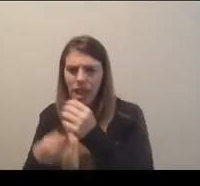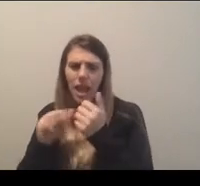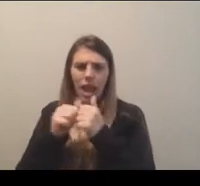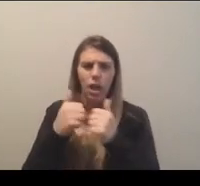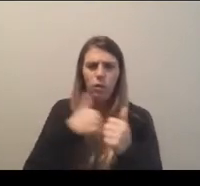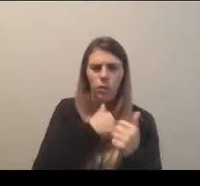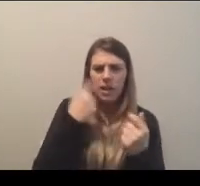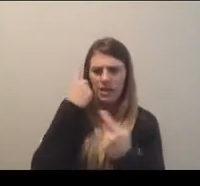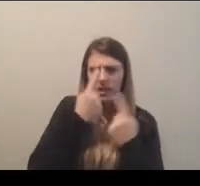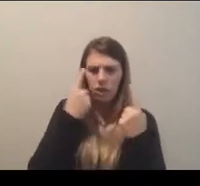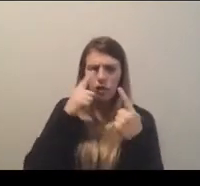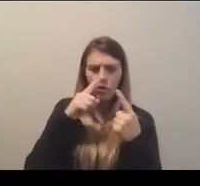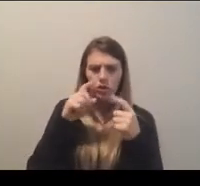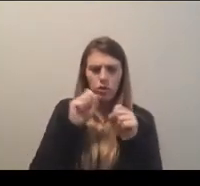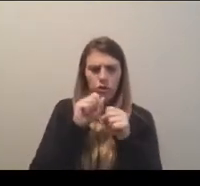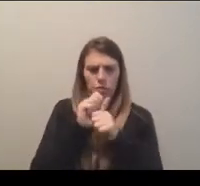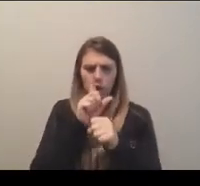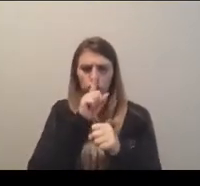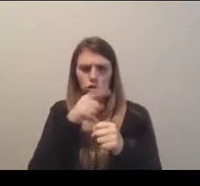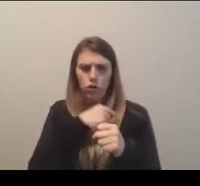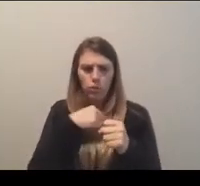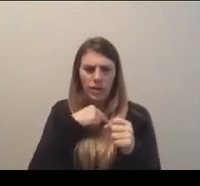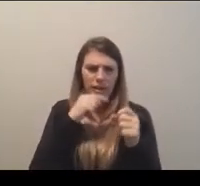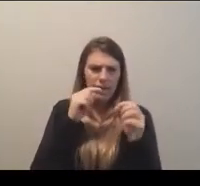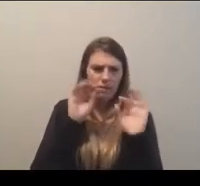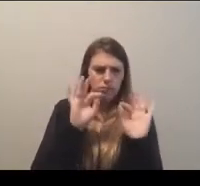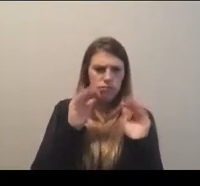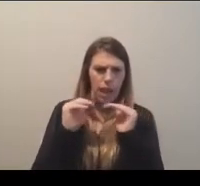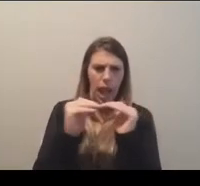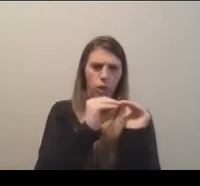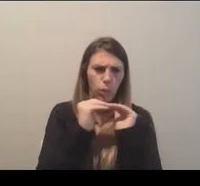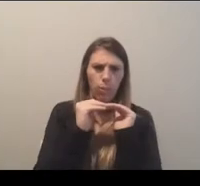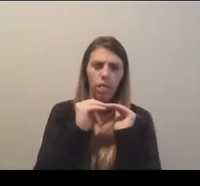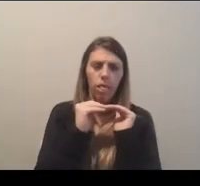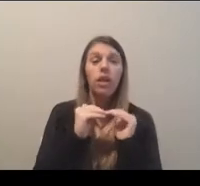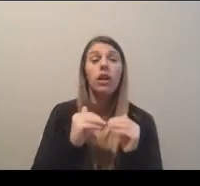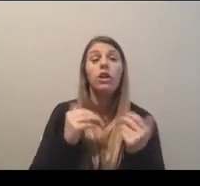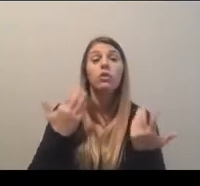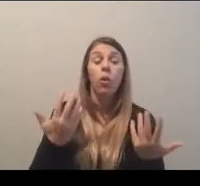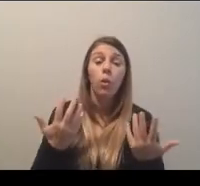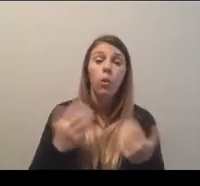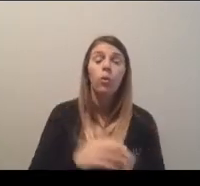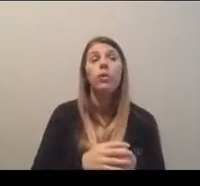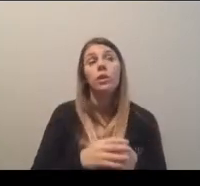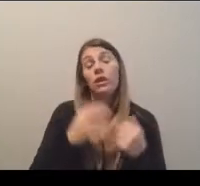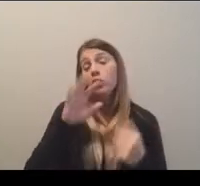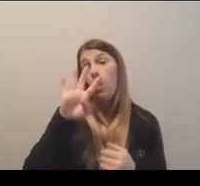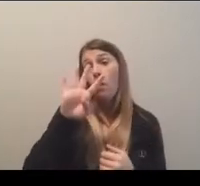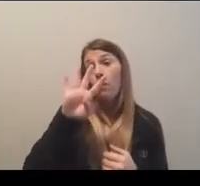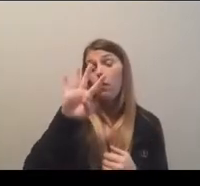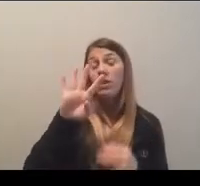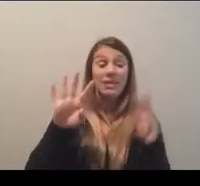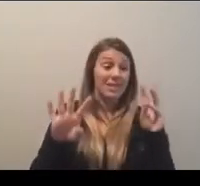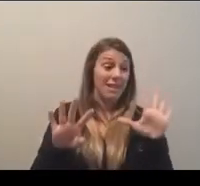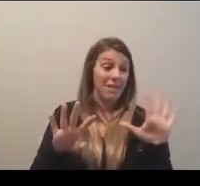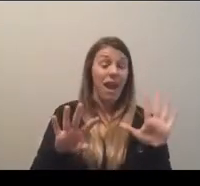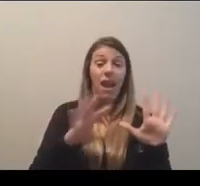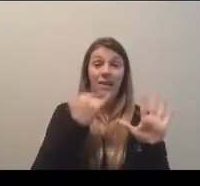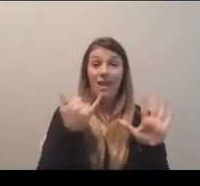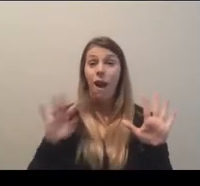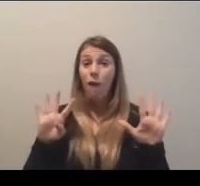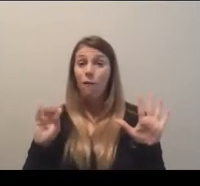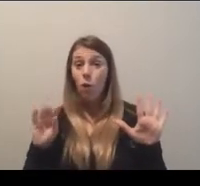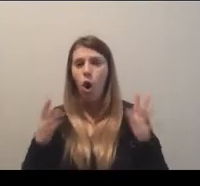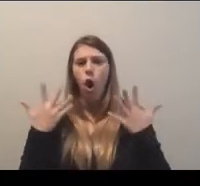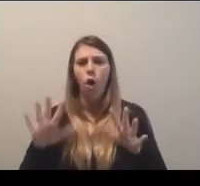considered for being right-sized from an equitable perspective. To date, 40 of those 65 have been resolved.